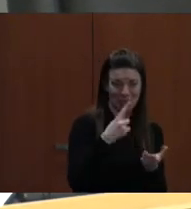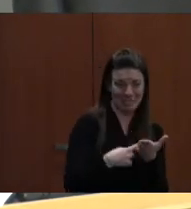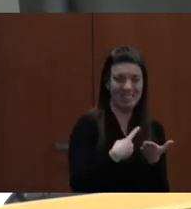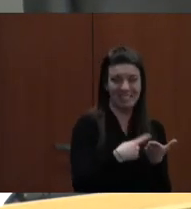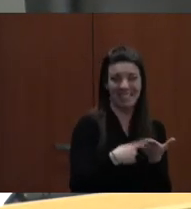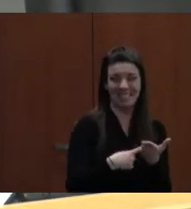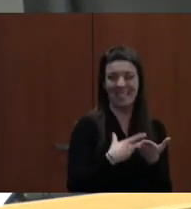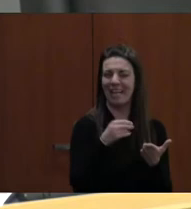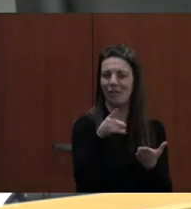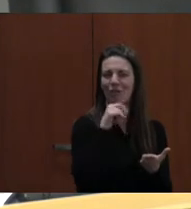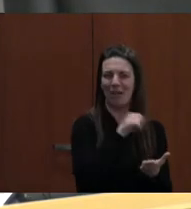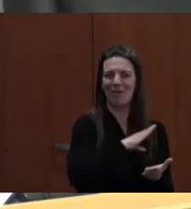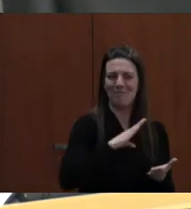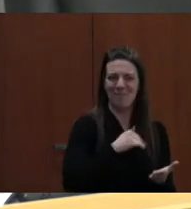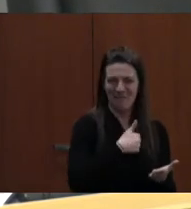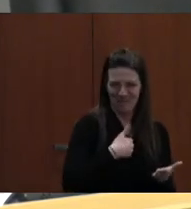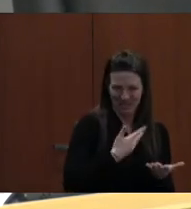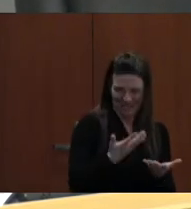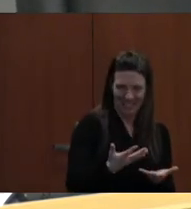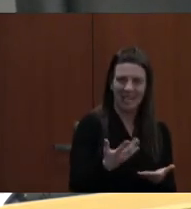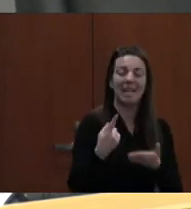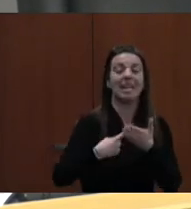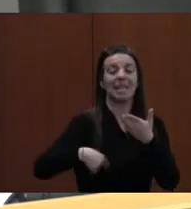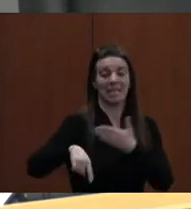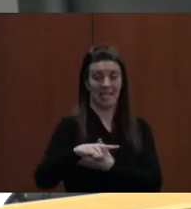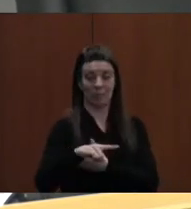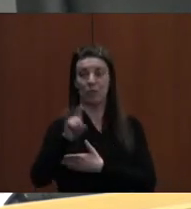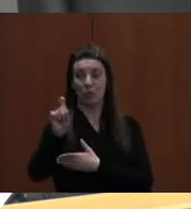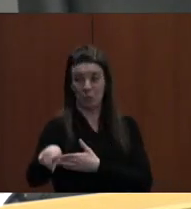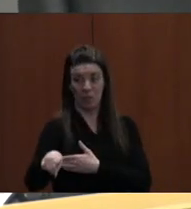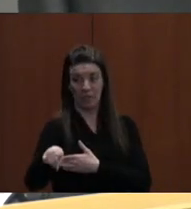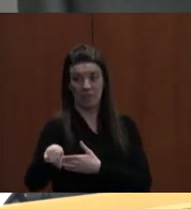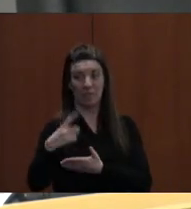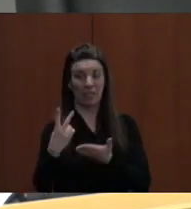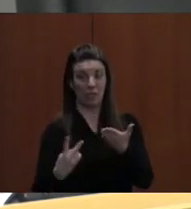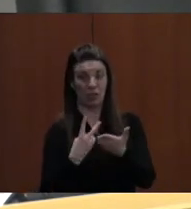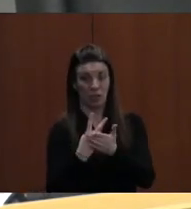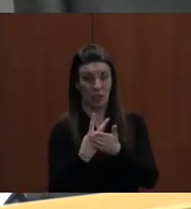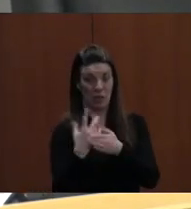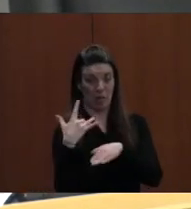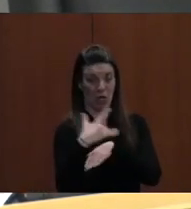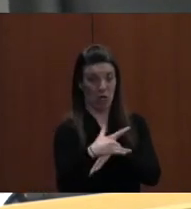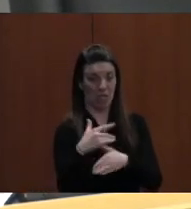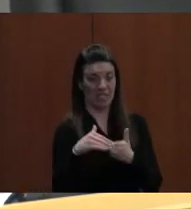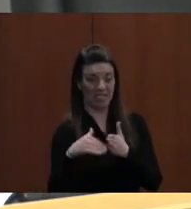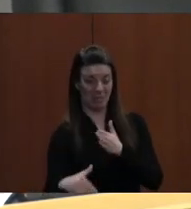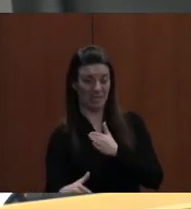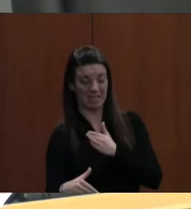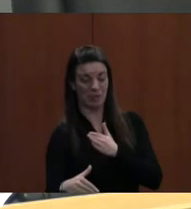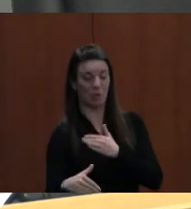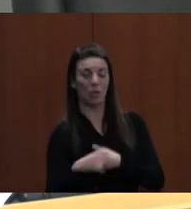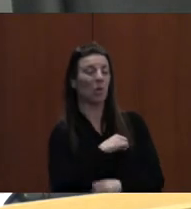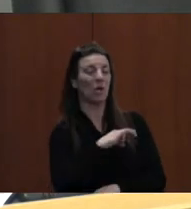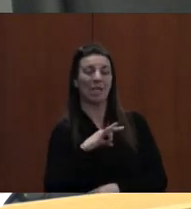MEMBER. RIGHT. SO NEXT WEEK WAS TO BE A TWO-HOUR EARLY DISMISSAL. STAFF HAS RECOMMENDED TO THE BOARD